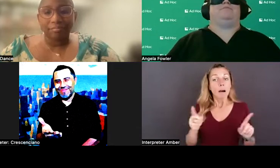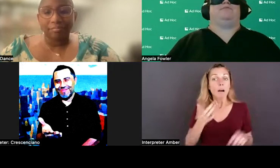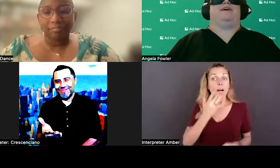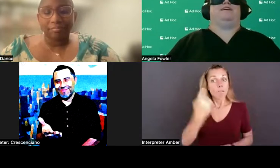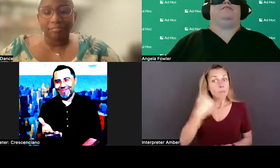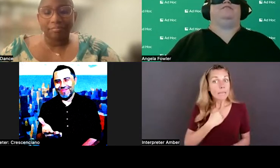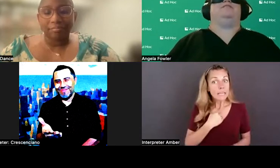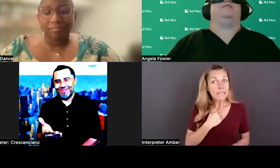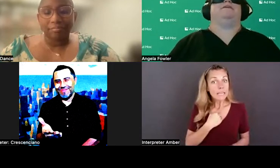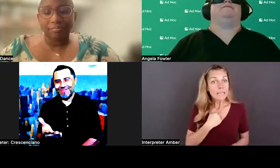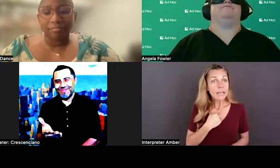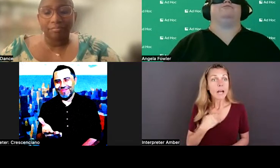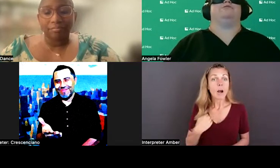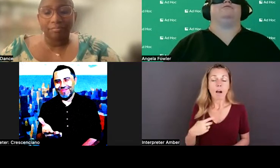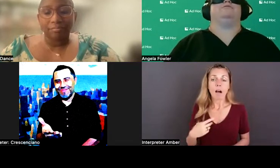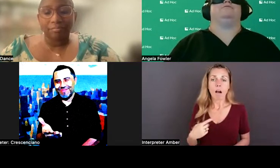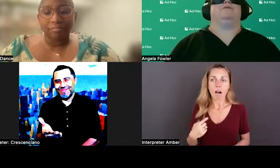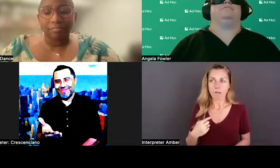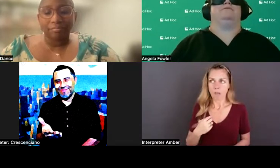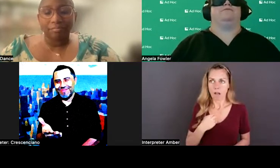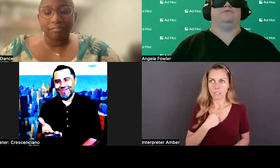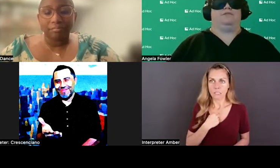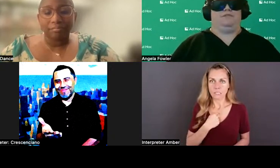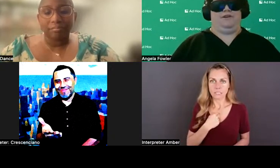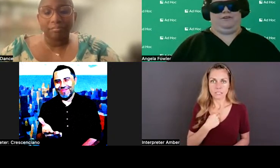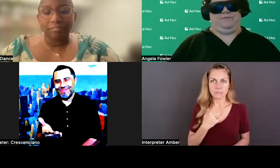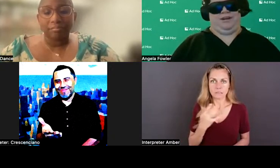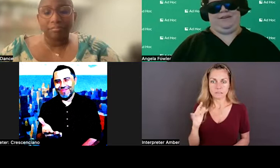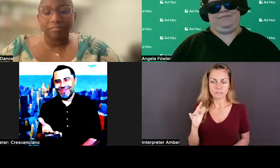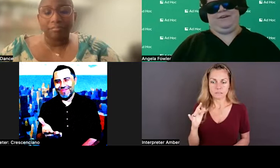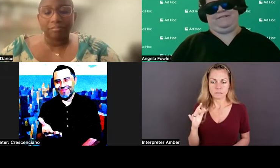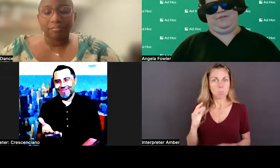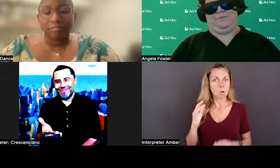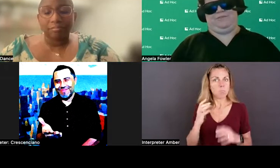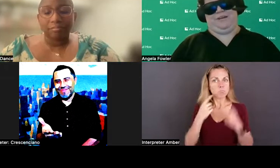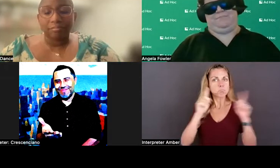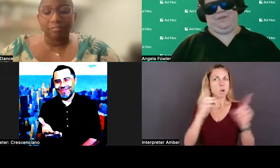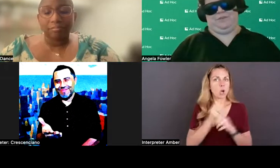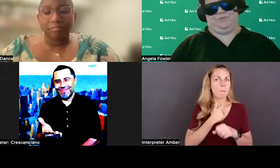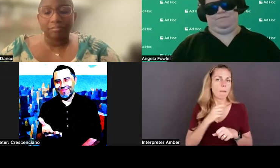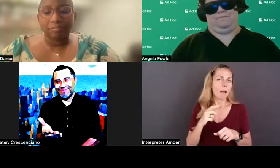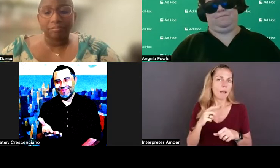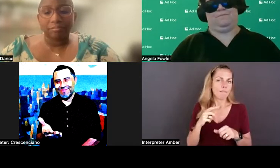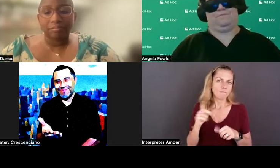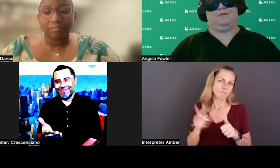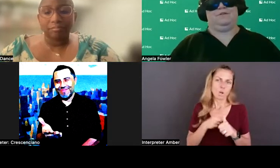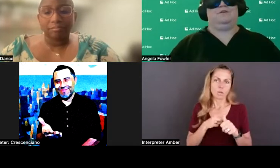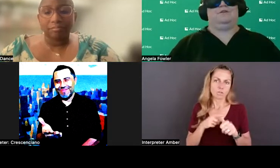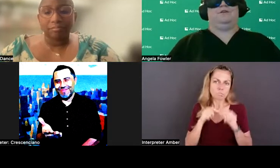actually able to land my first long-term job. I've done a few part-time things and